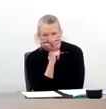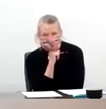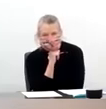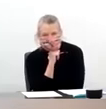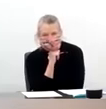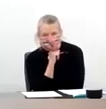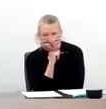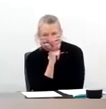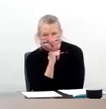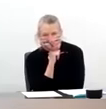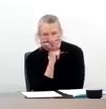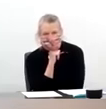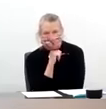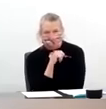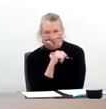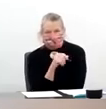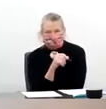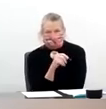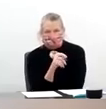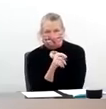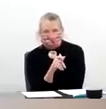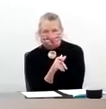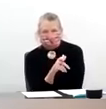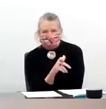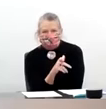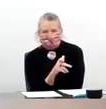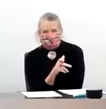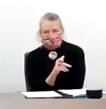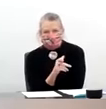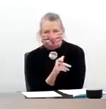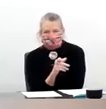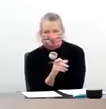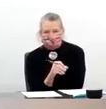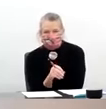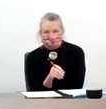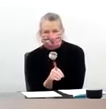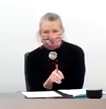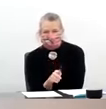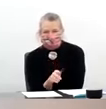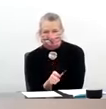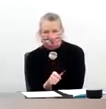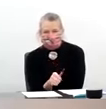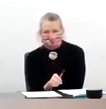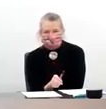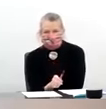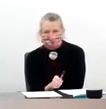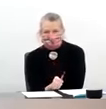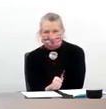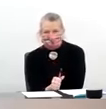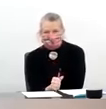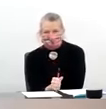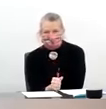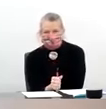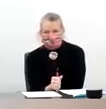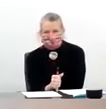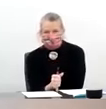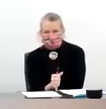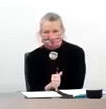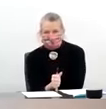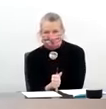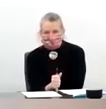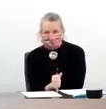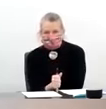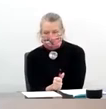Those are the understand the barriers of the testing. And finally, we organize this large national